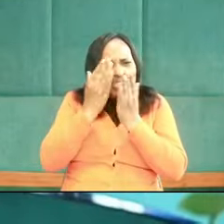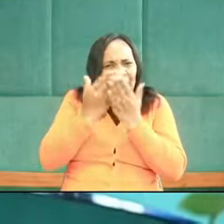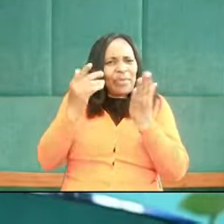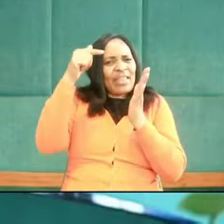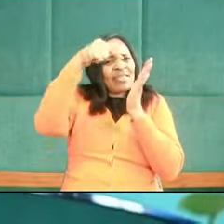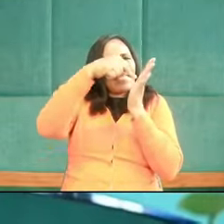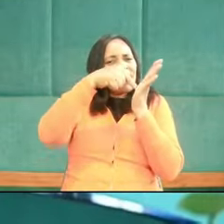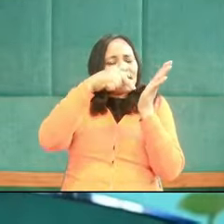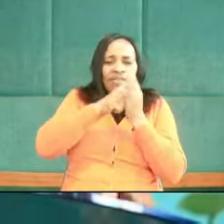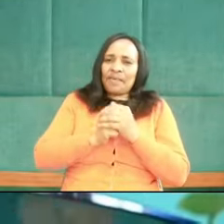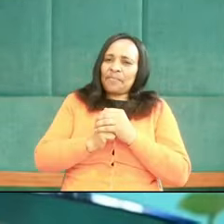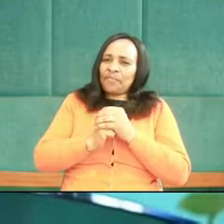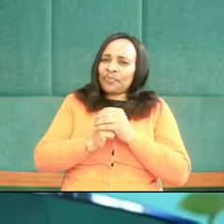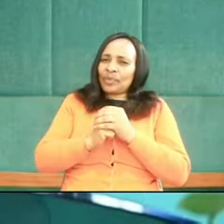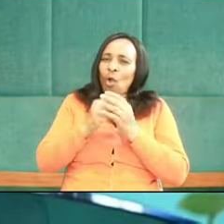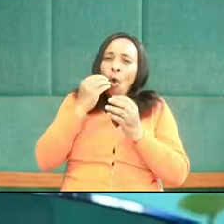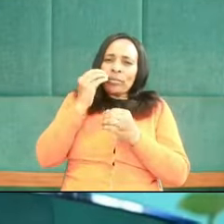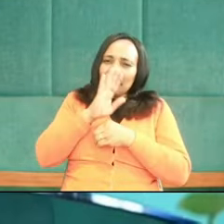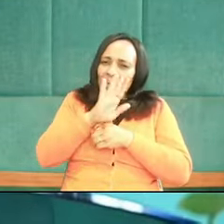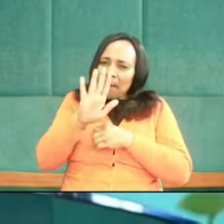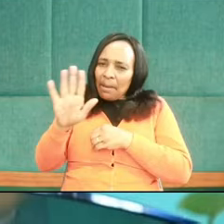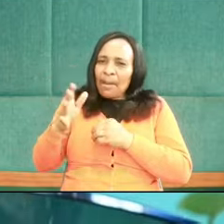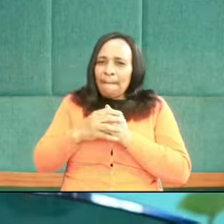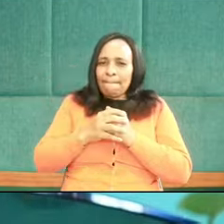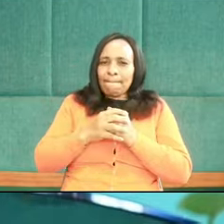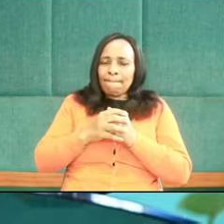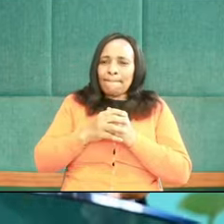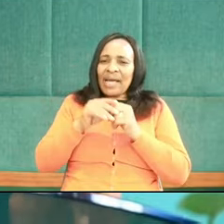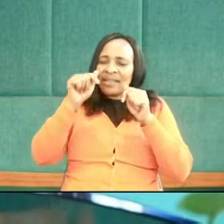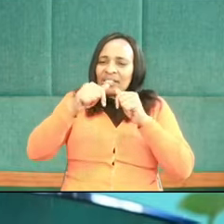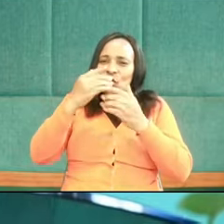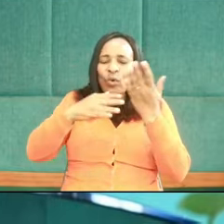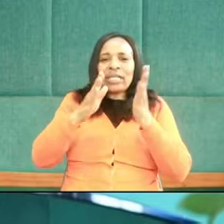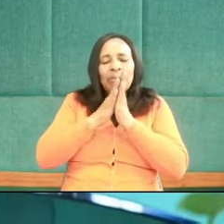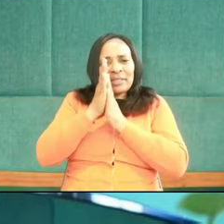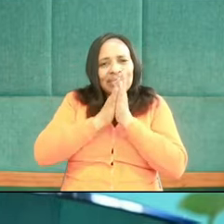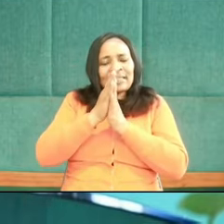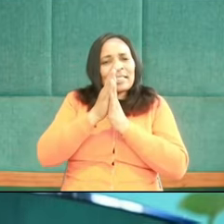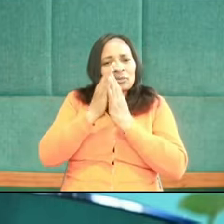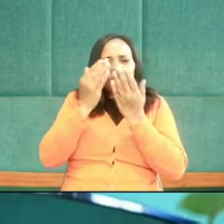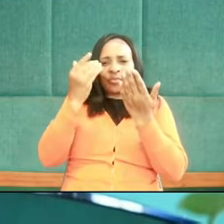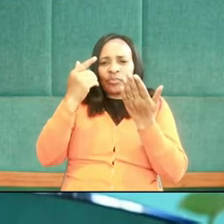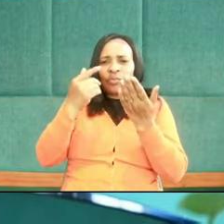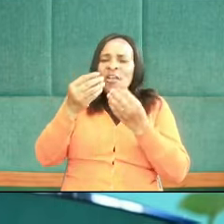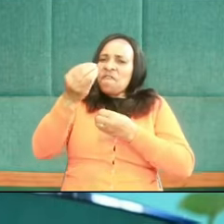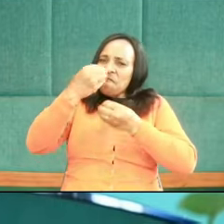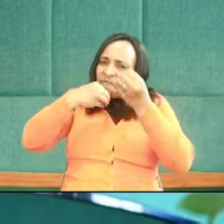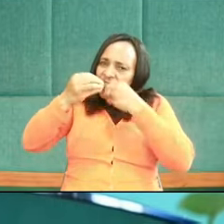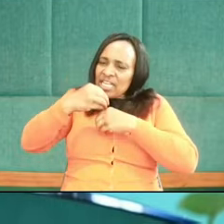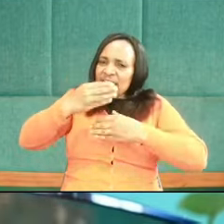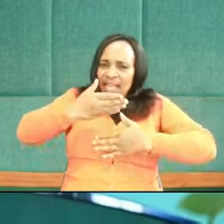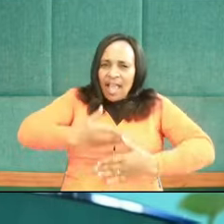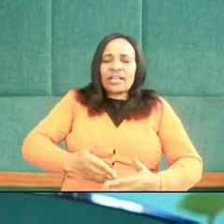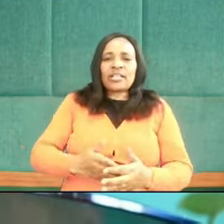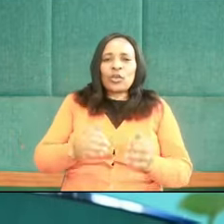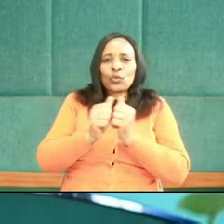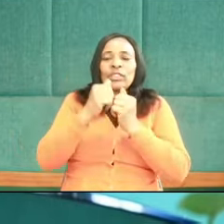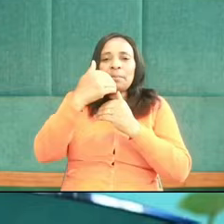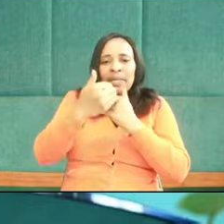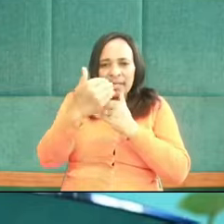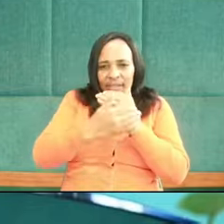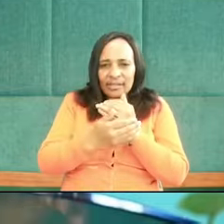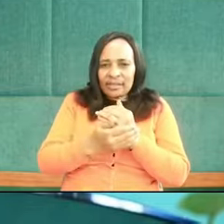Take the poor to your homes. This is what I'm interested in. Feed the hungry with bread.